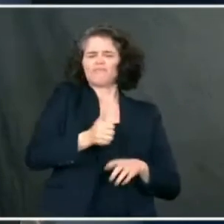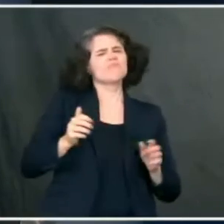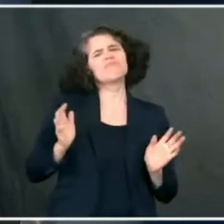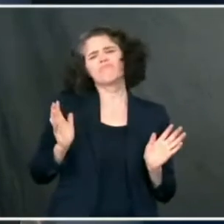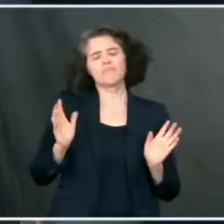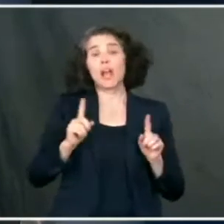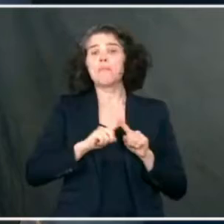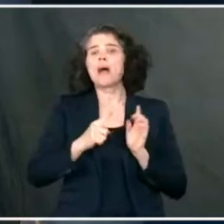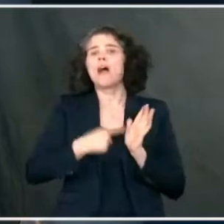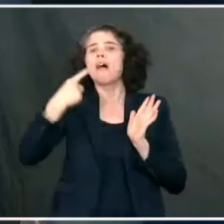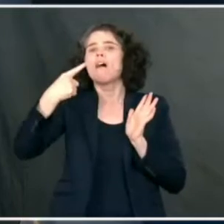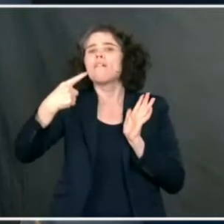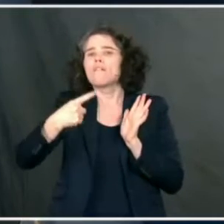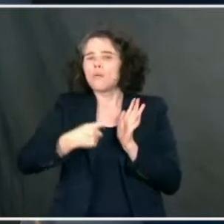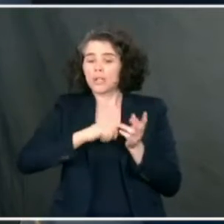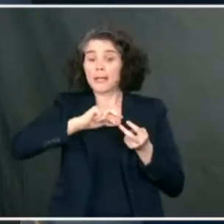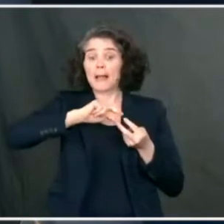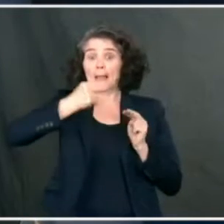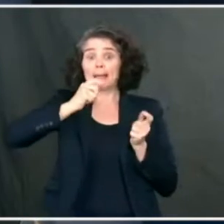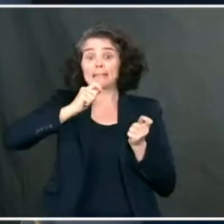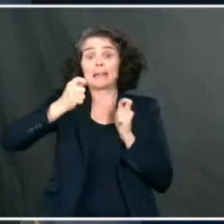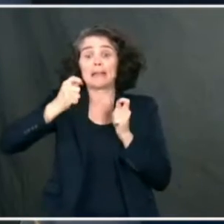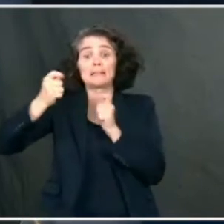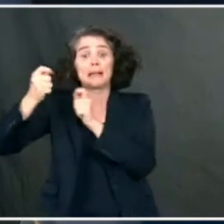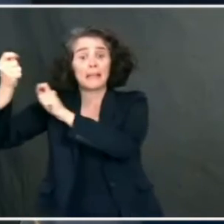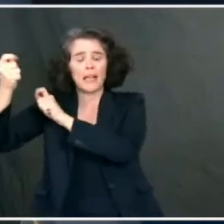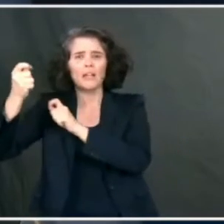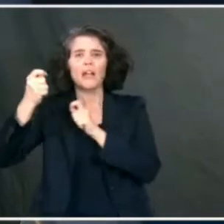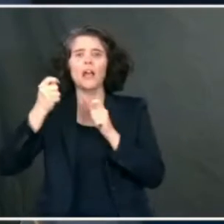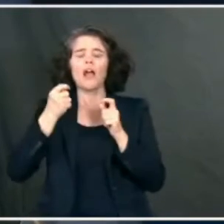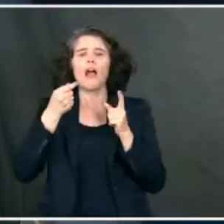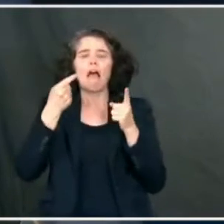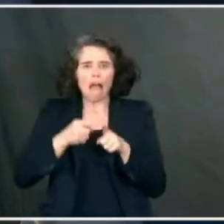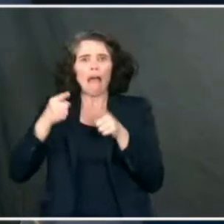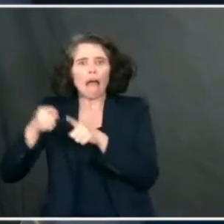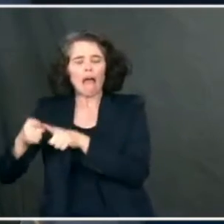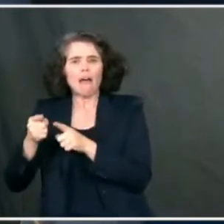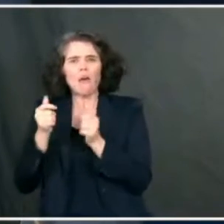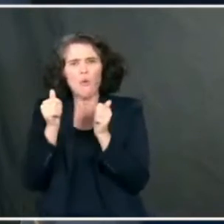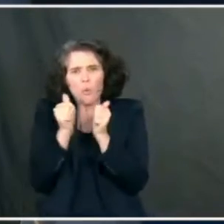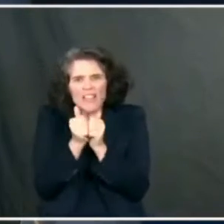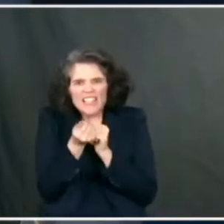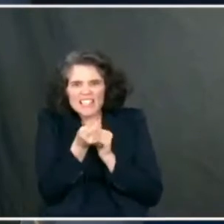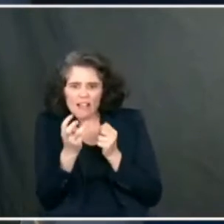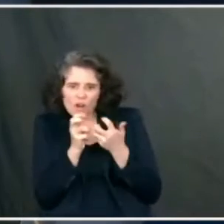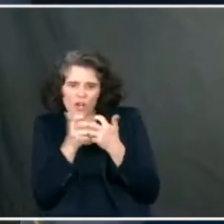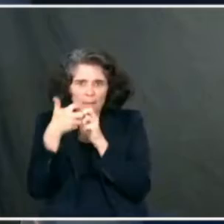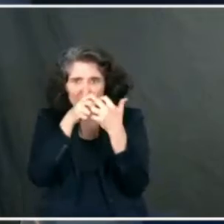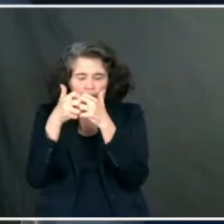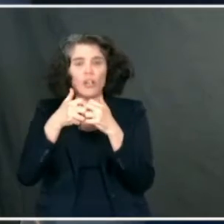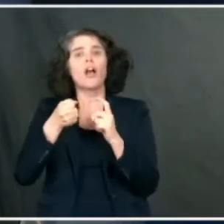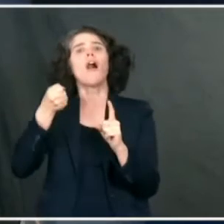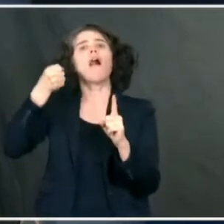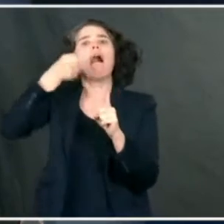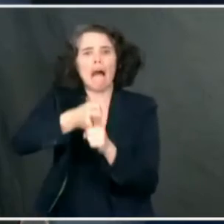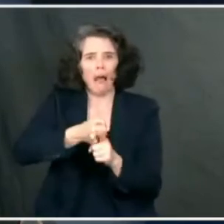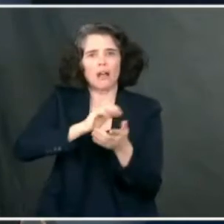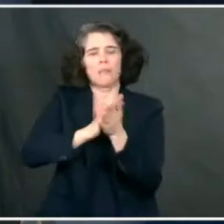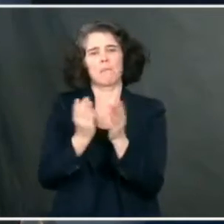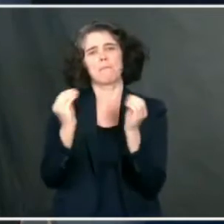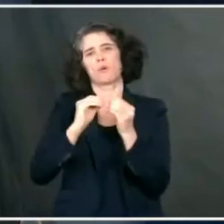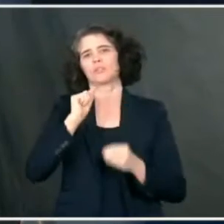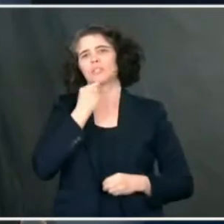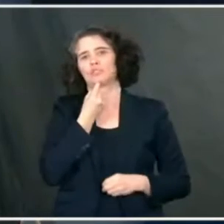in a while you get mutations, either singly or clustered in combinations, which do have an impact. So what have we